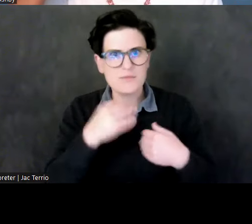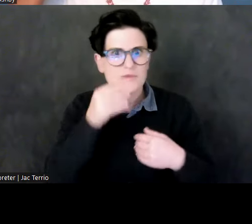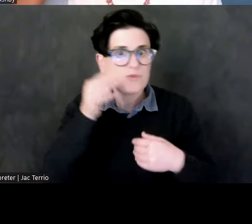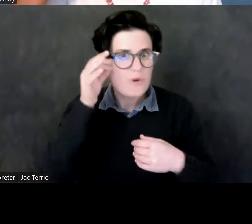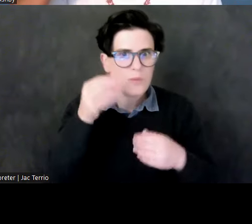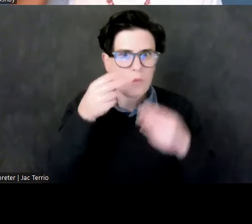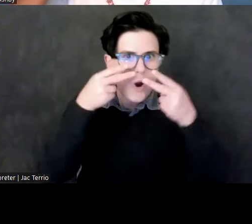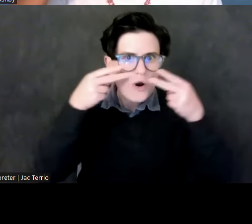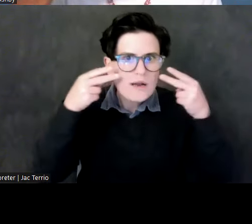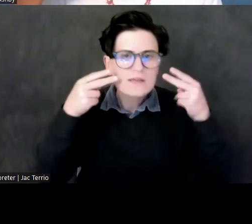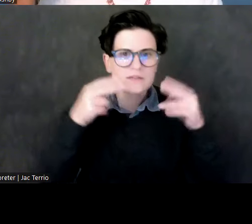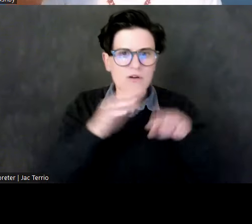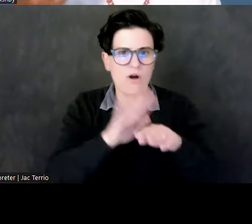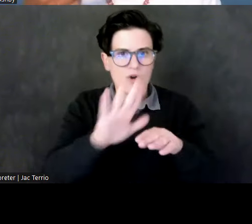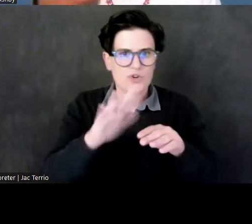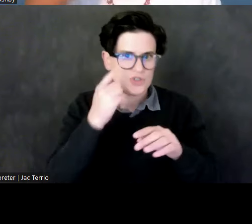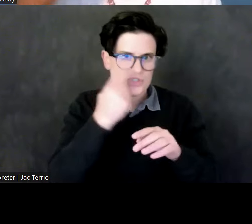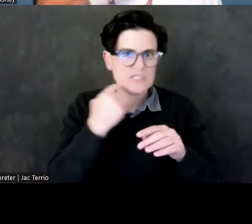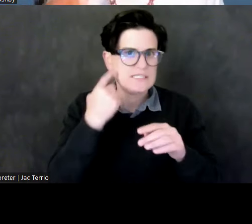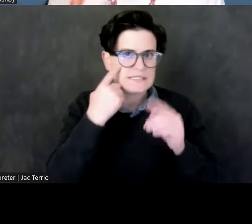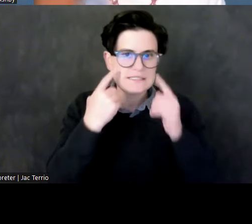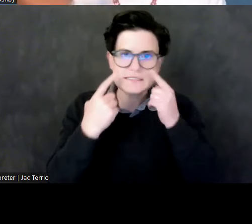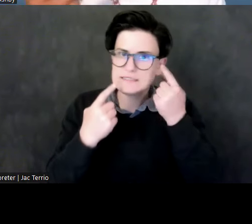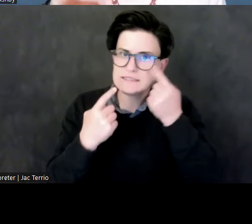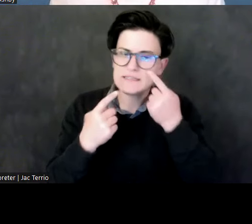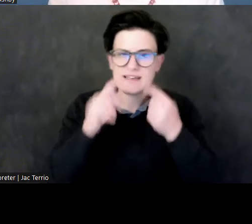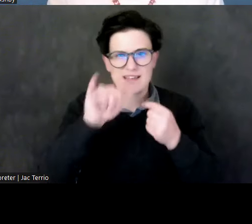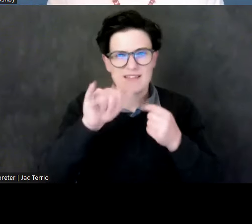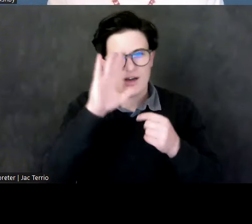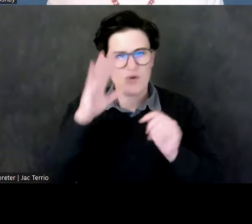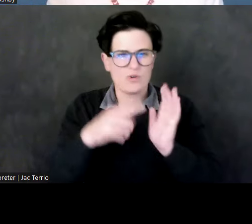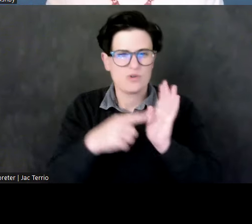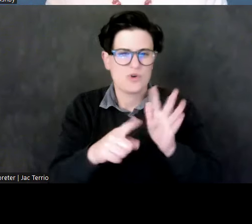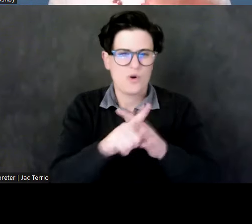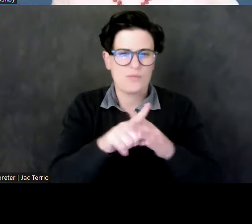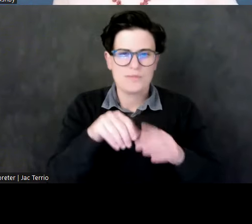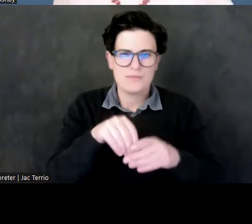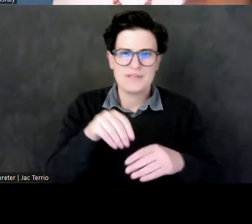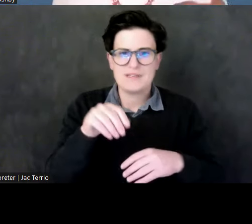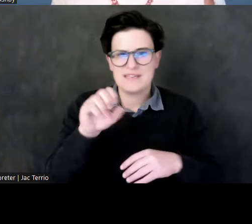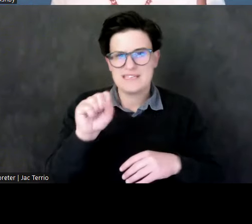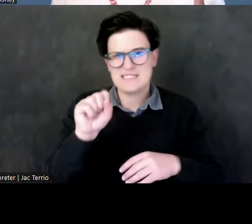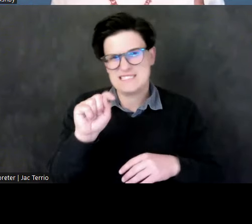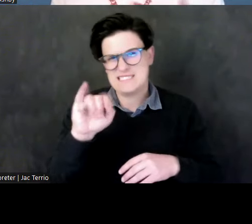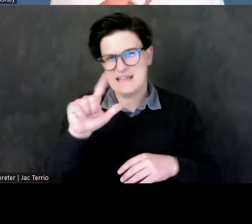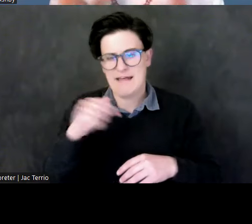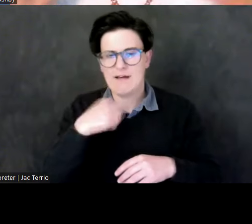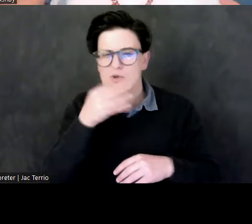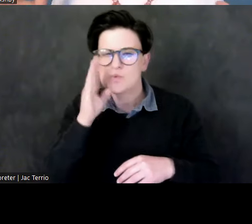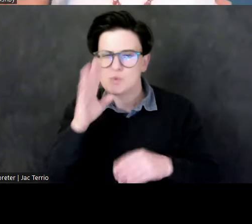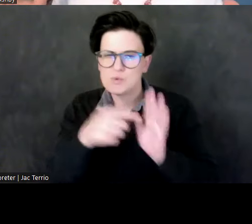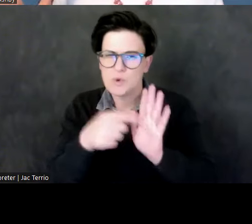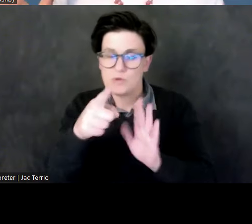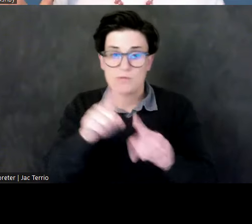on her cheeks and that will show up in a stela that I'm about to show you. But this queen is attested, she